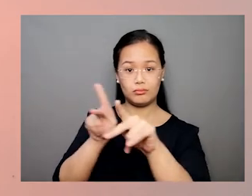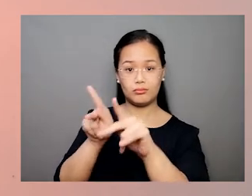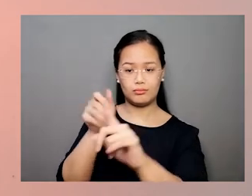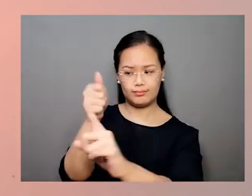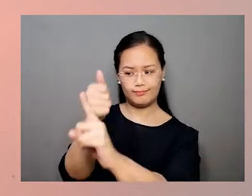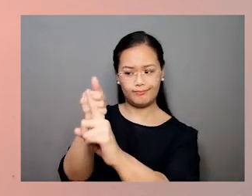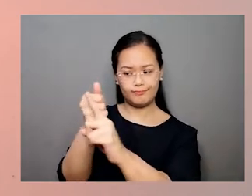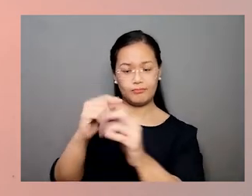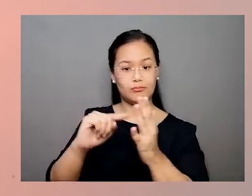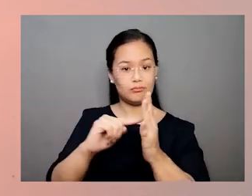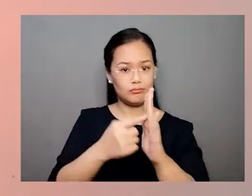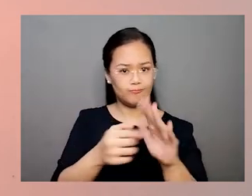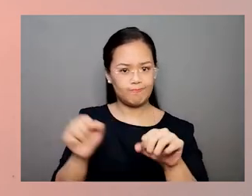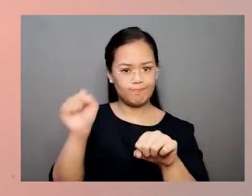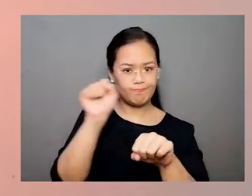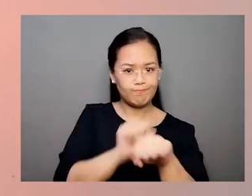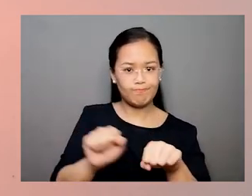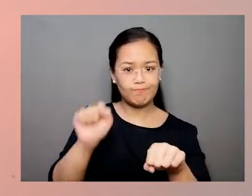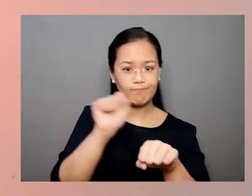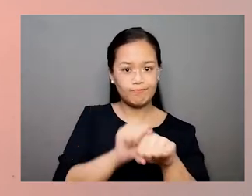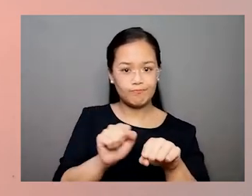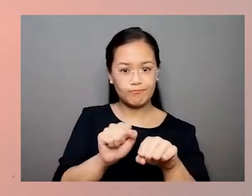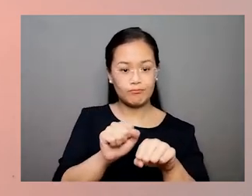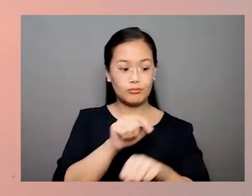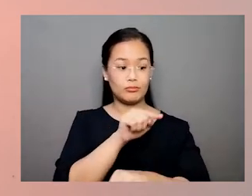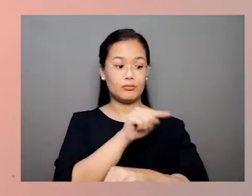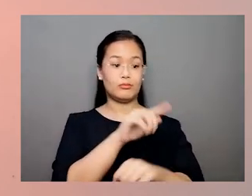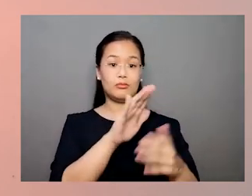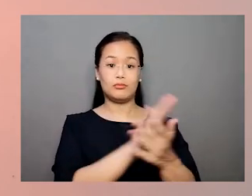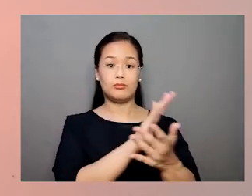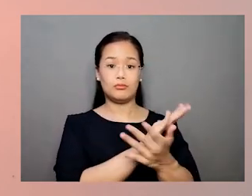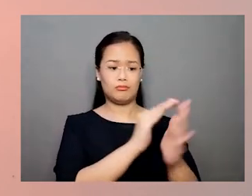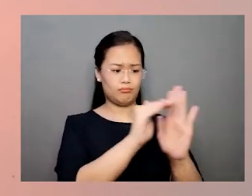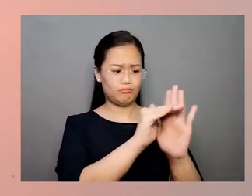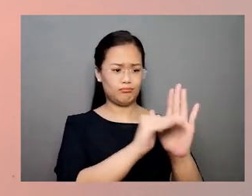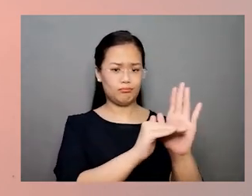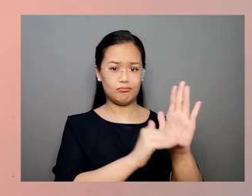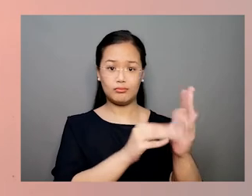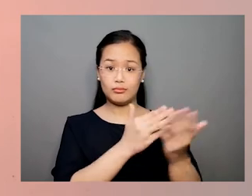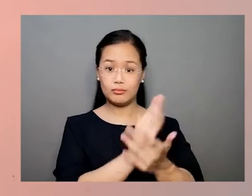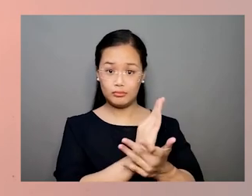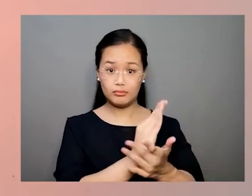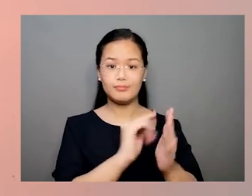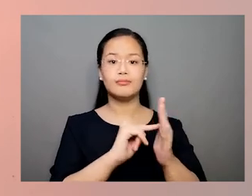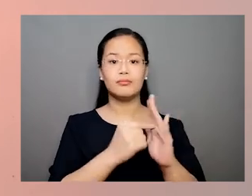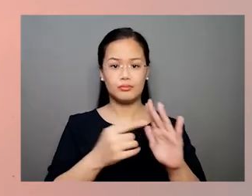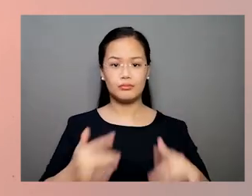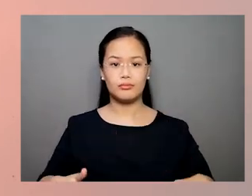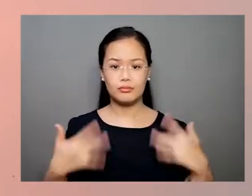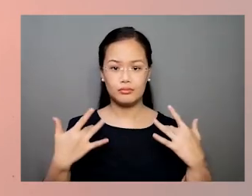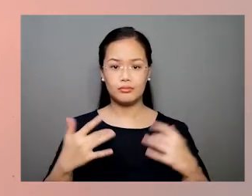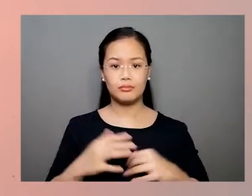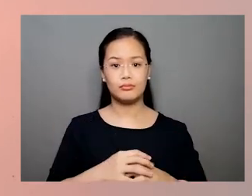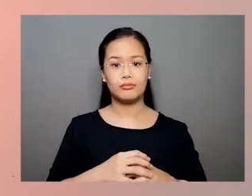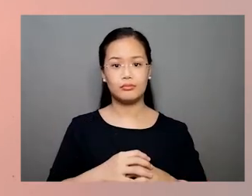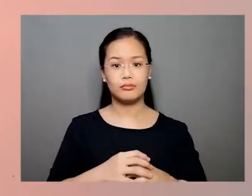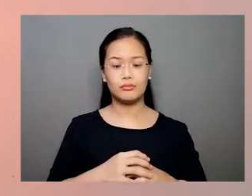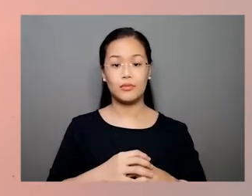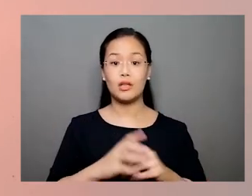Only when the people themselves begin to act are rights on paper given lifeblood.